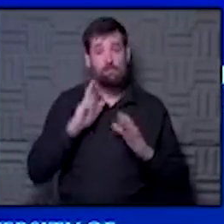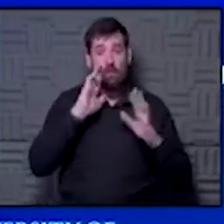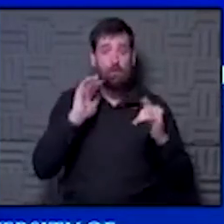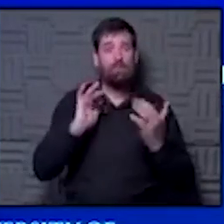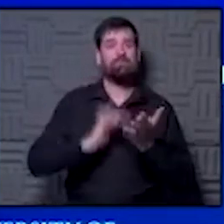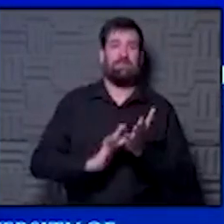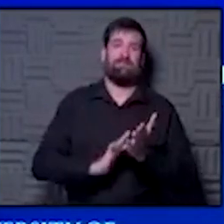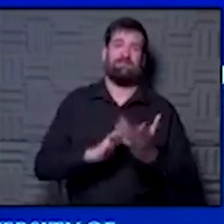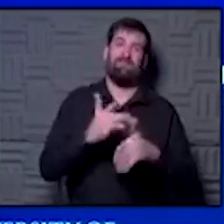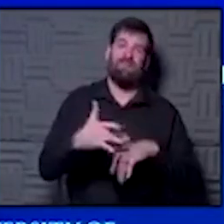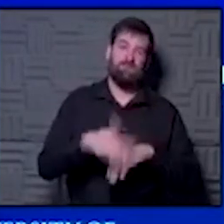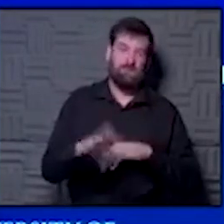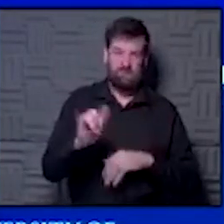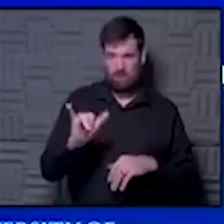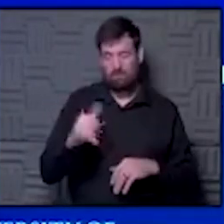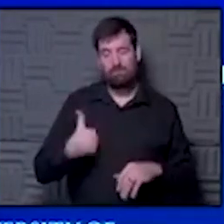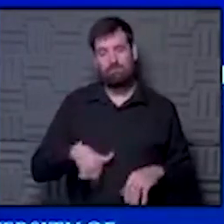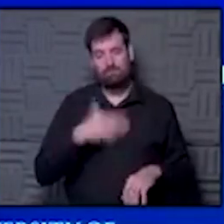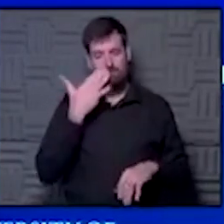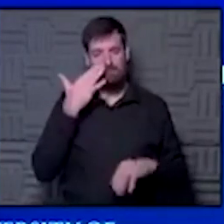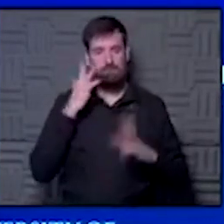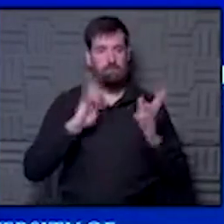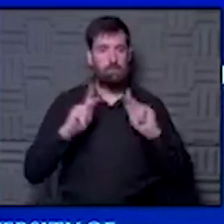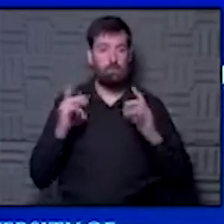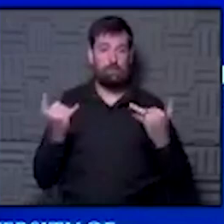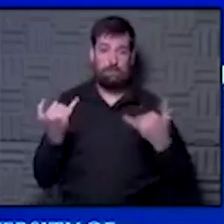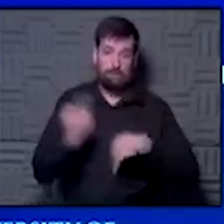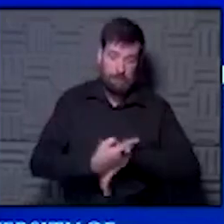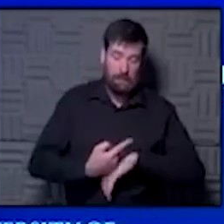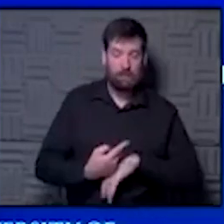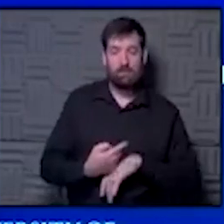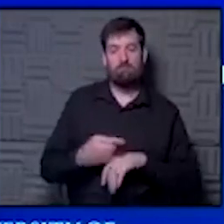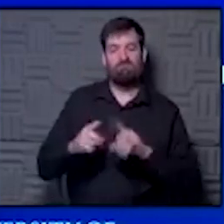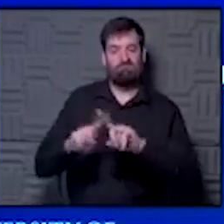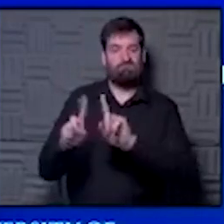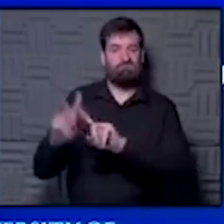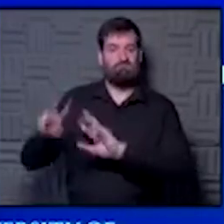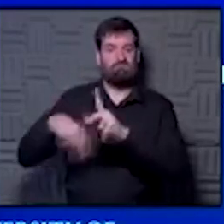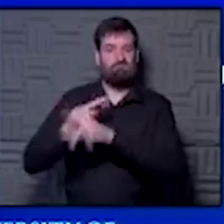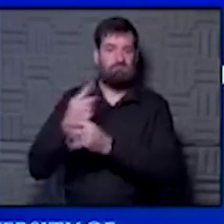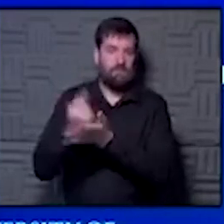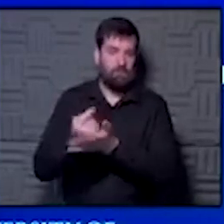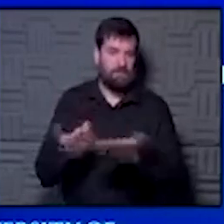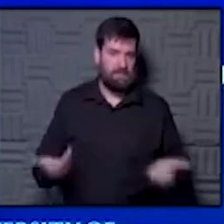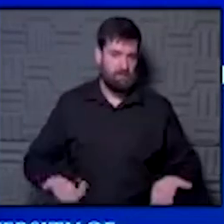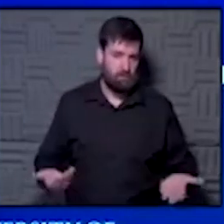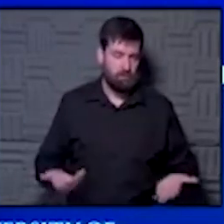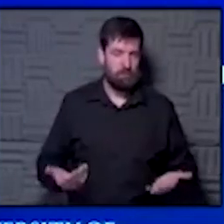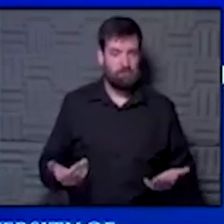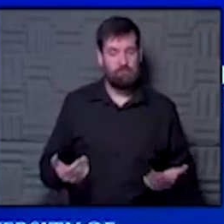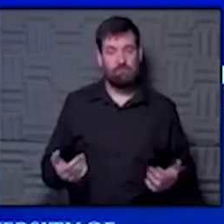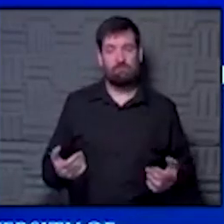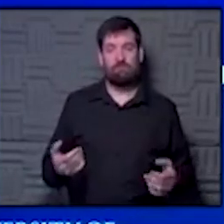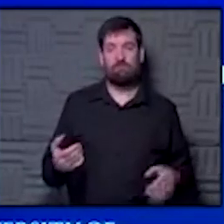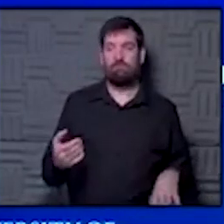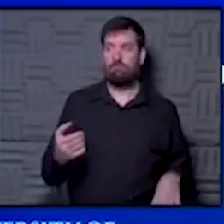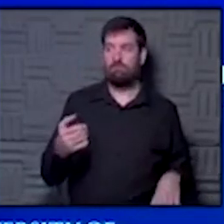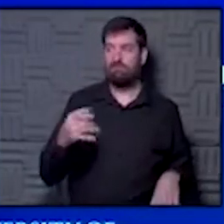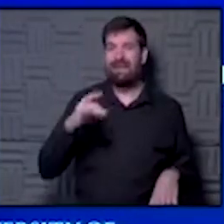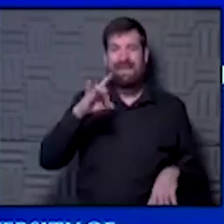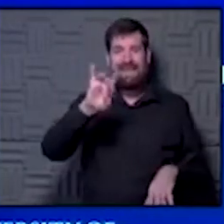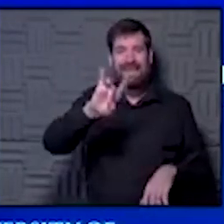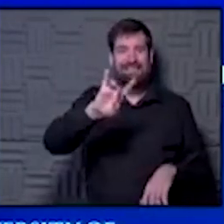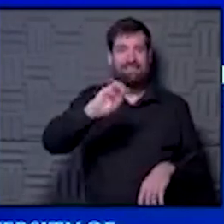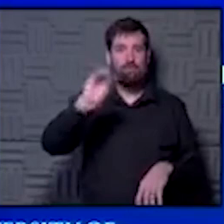medically as well. We know that people today with the cocktail therapy that we use in a hospital have a eight percent mortality